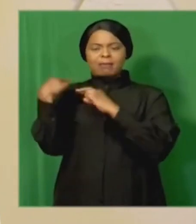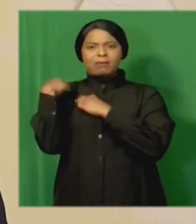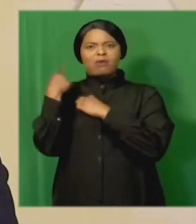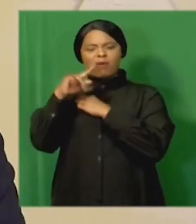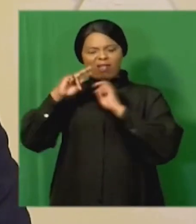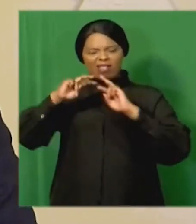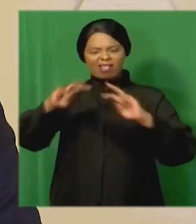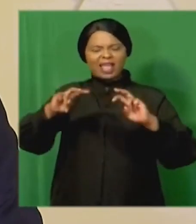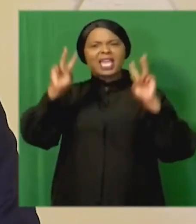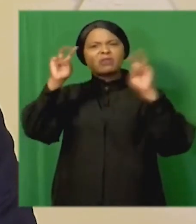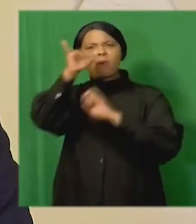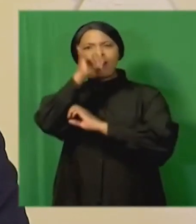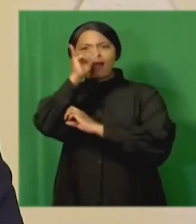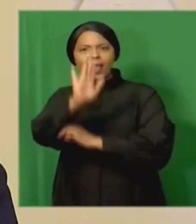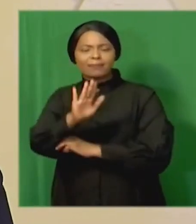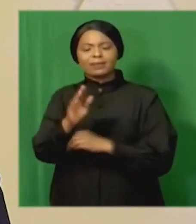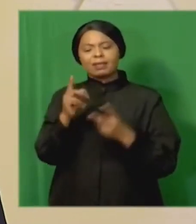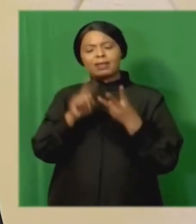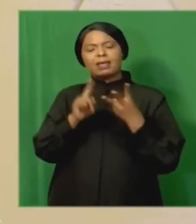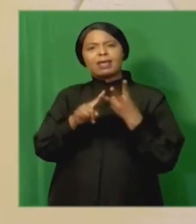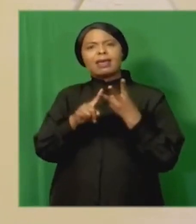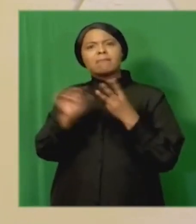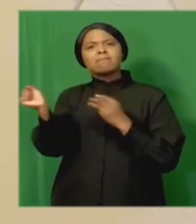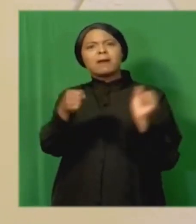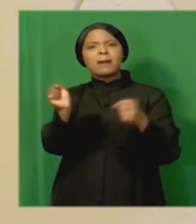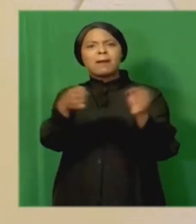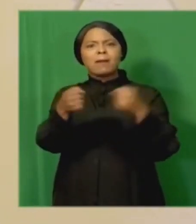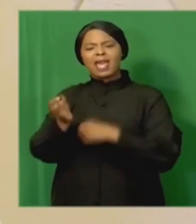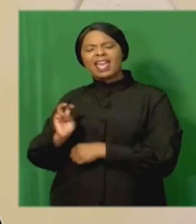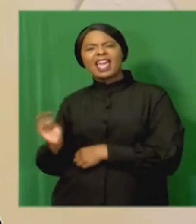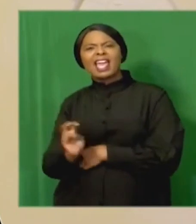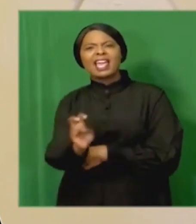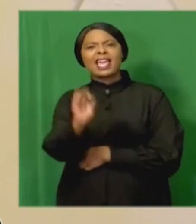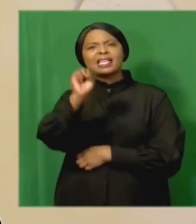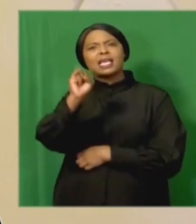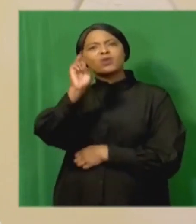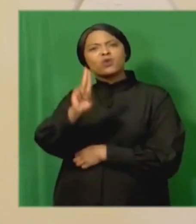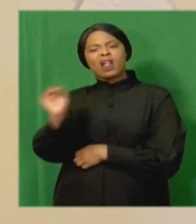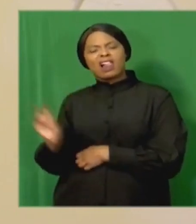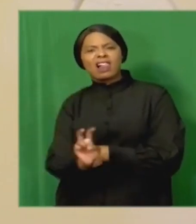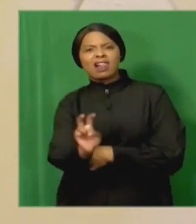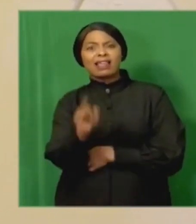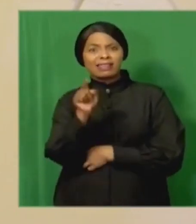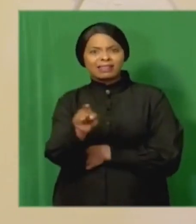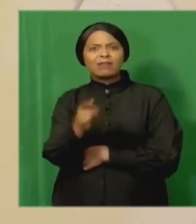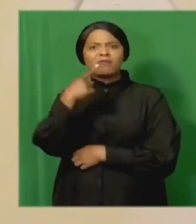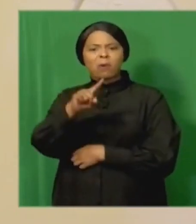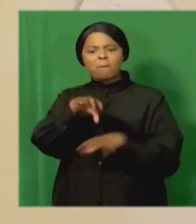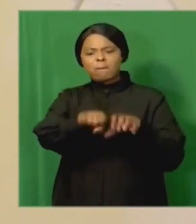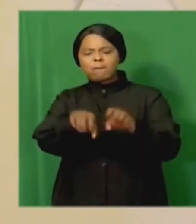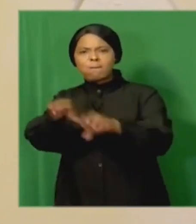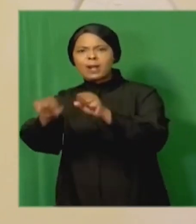We appointed the SIU Special Tribunal to expedite the recovery of stolen goods.